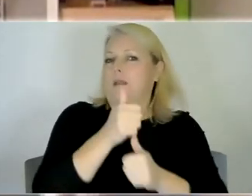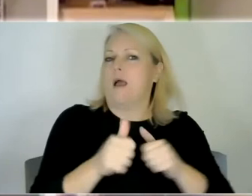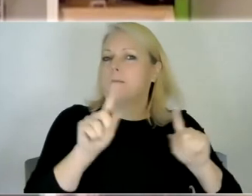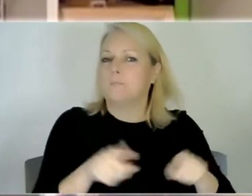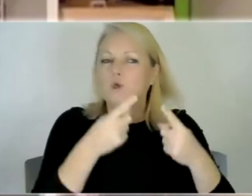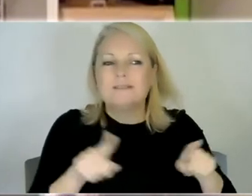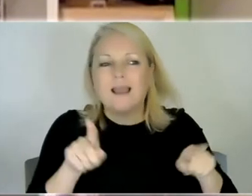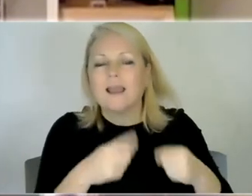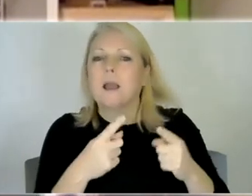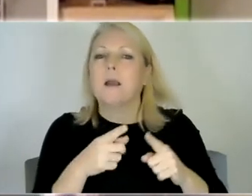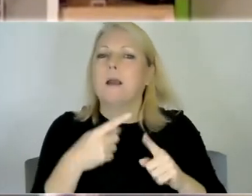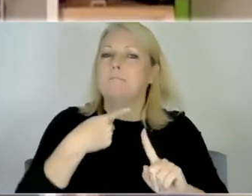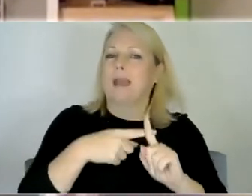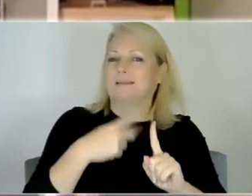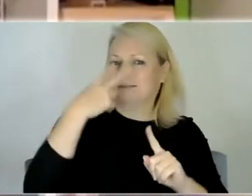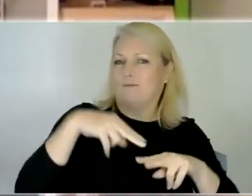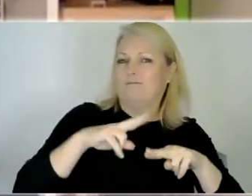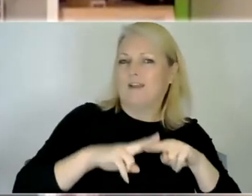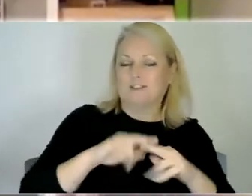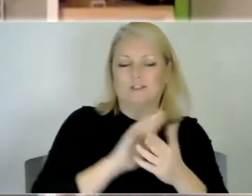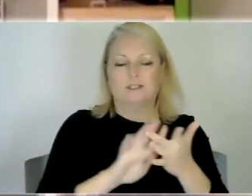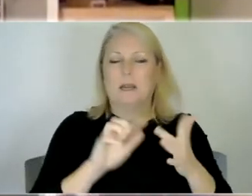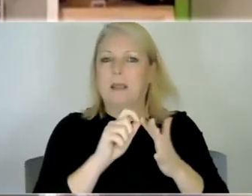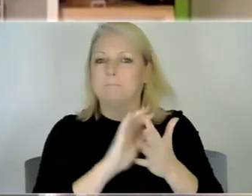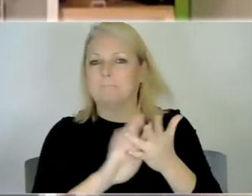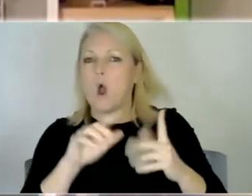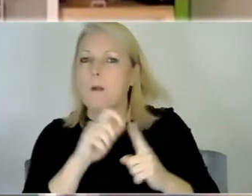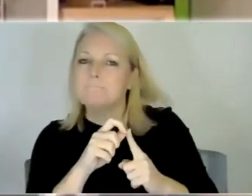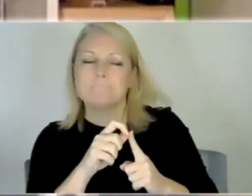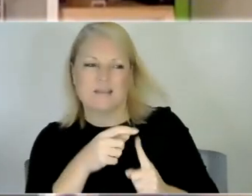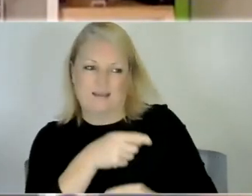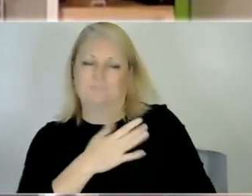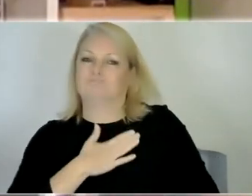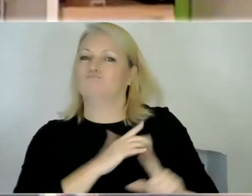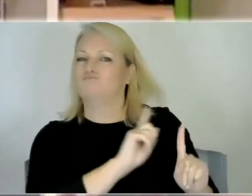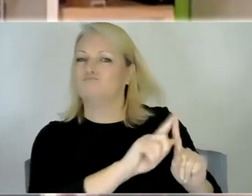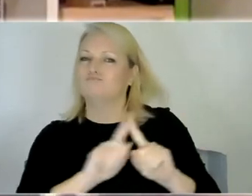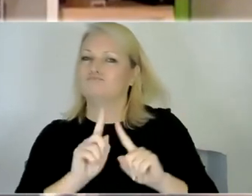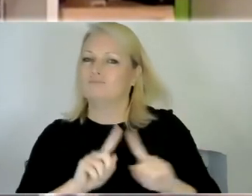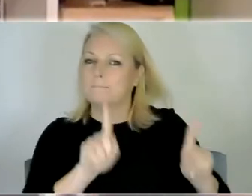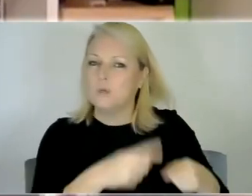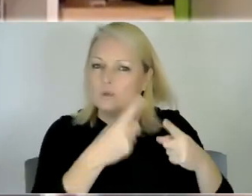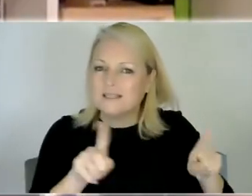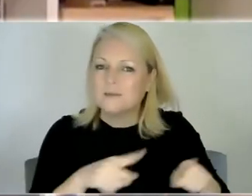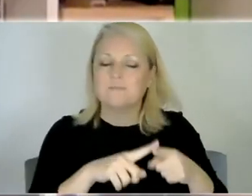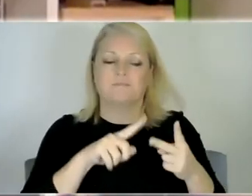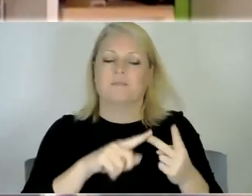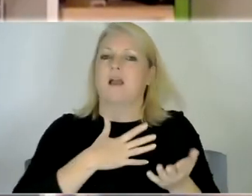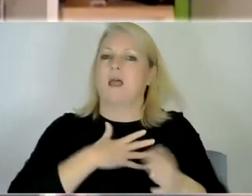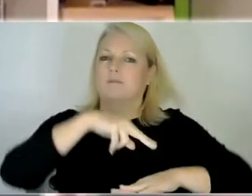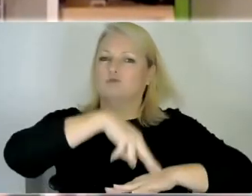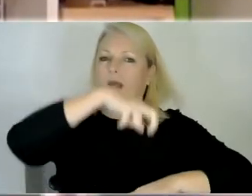as well so he's uh he's got an eclectic taste um he loves trampolining so he loves that